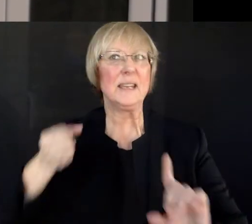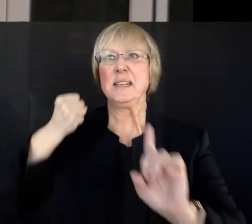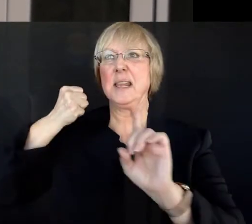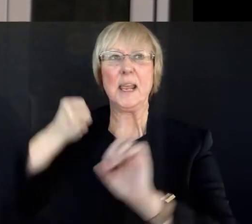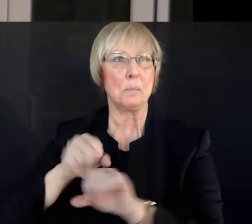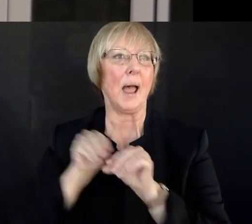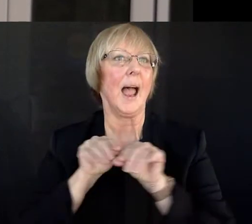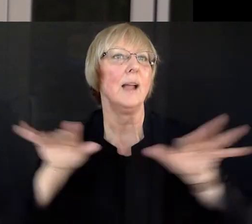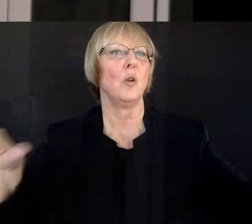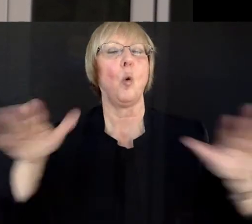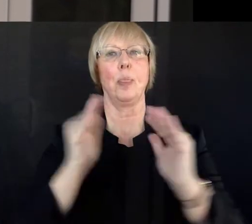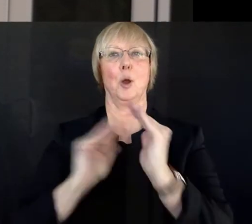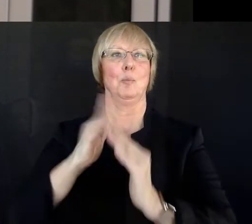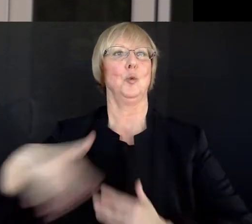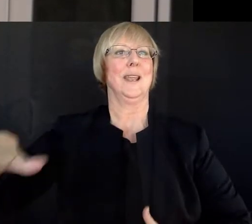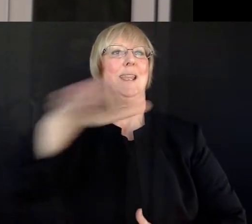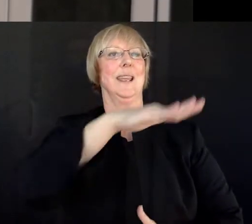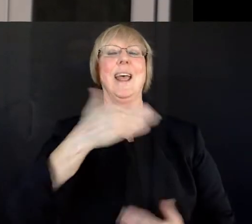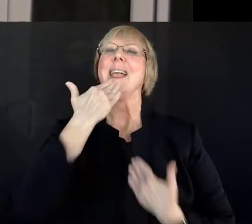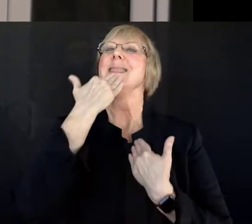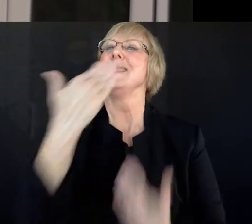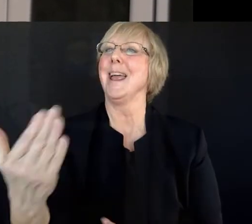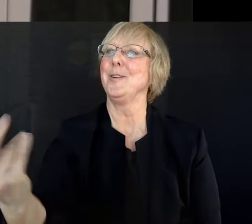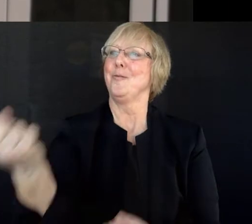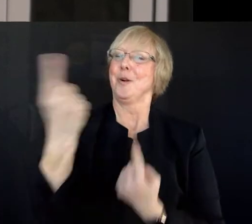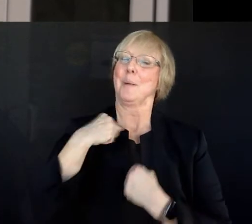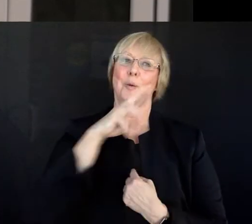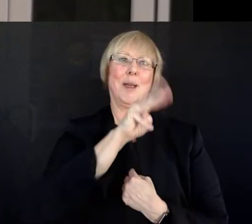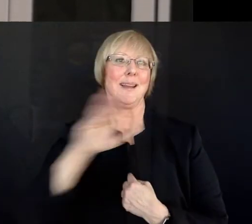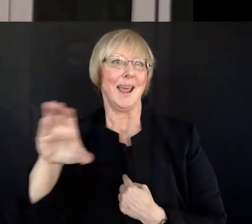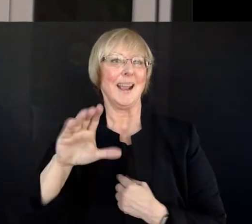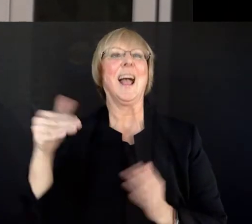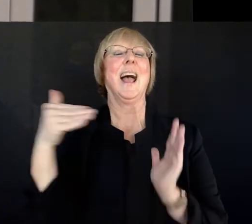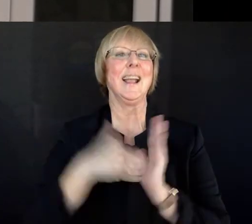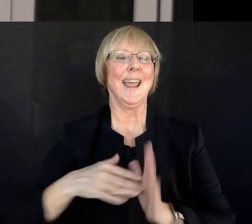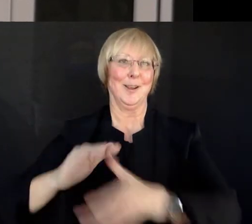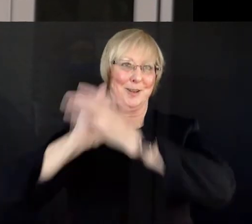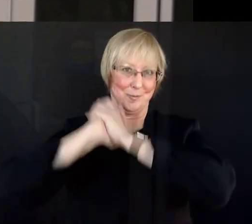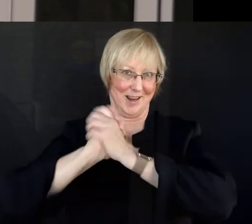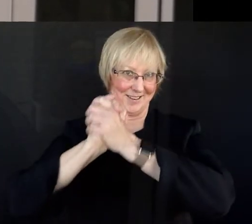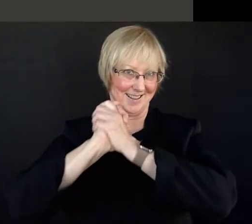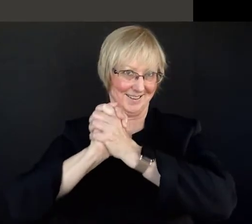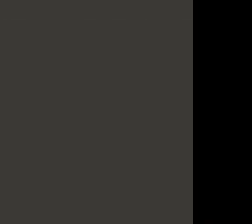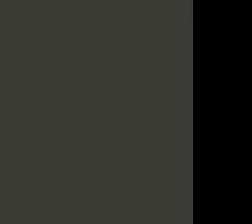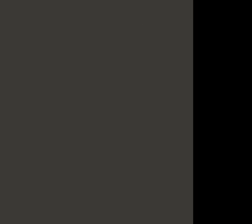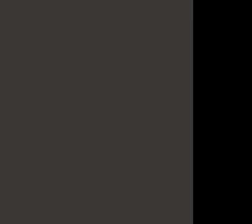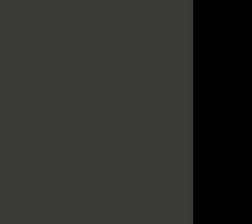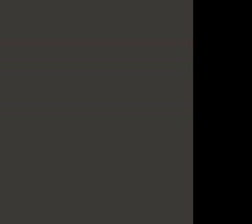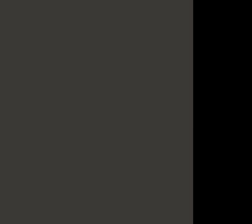our communities. Thank you for being a part of Wake Tech. And again, congratulations, graduates.